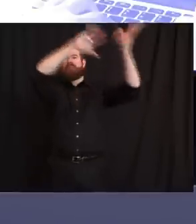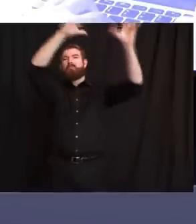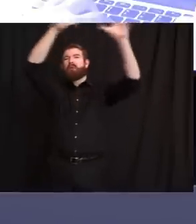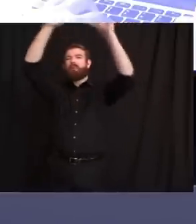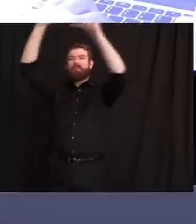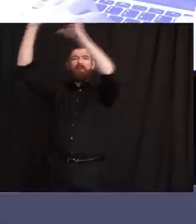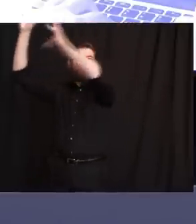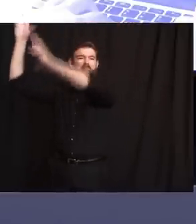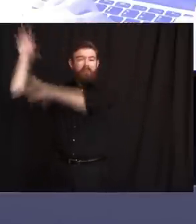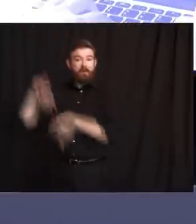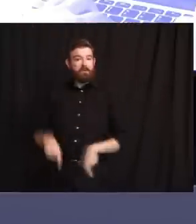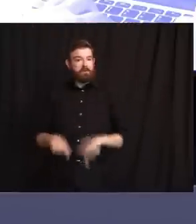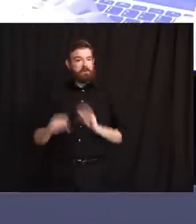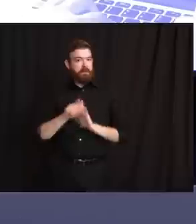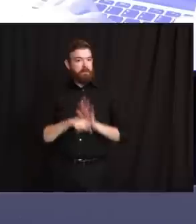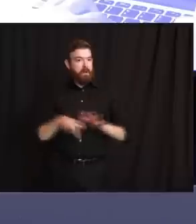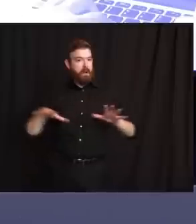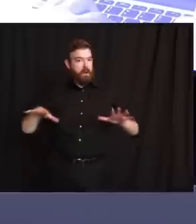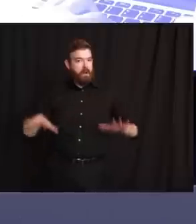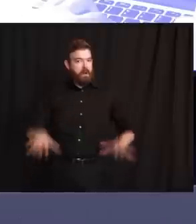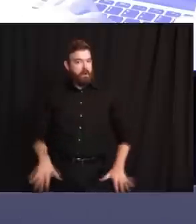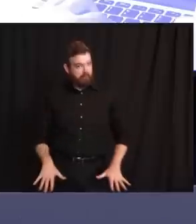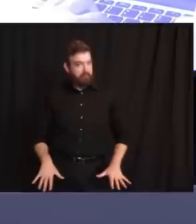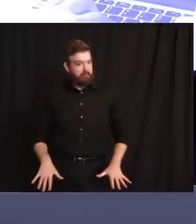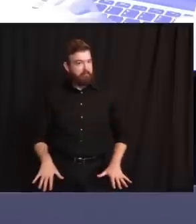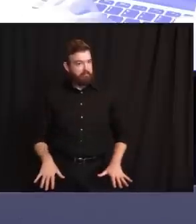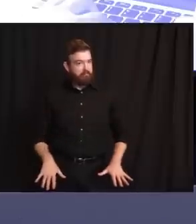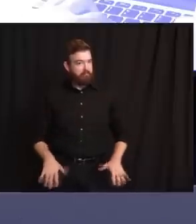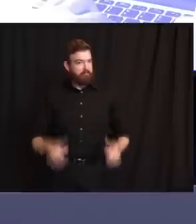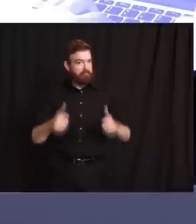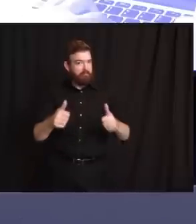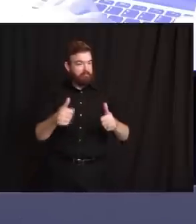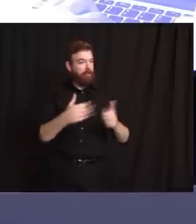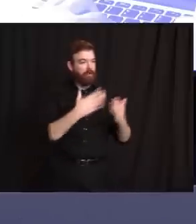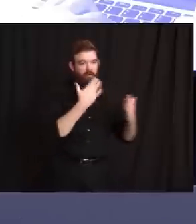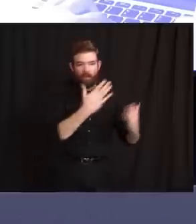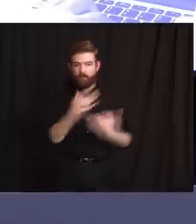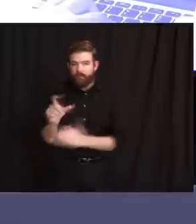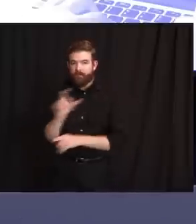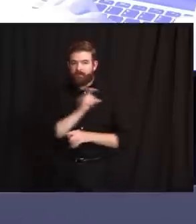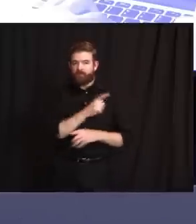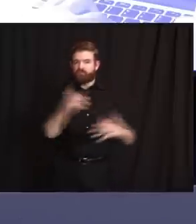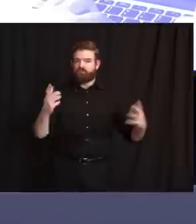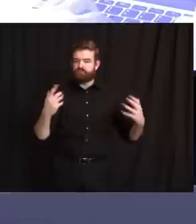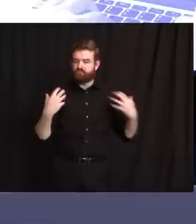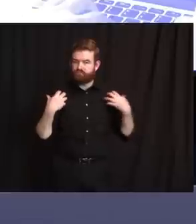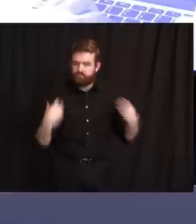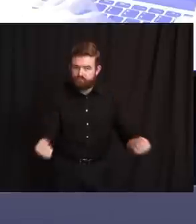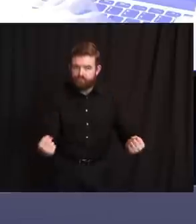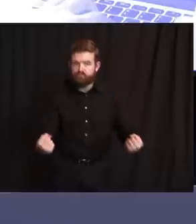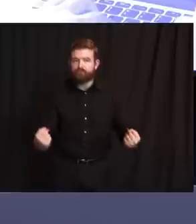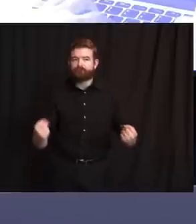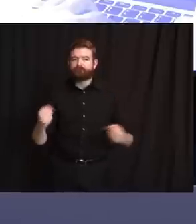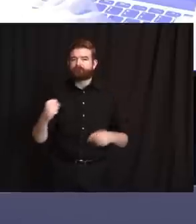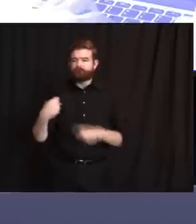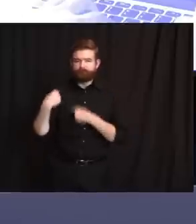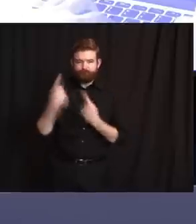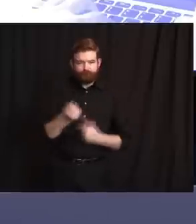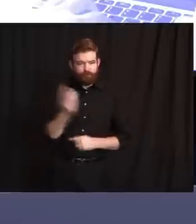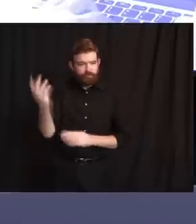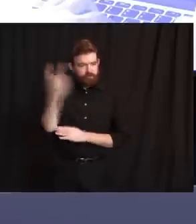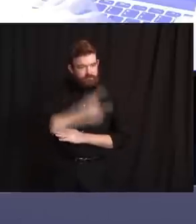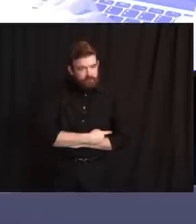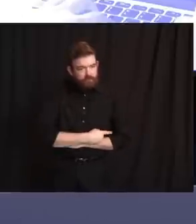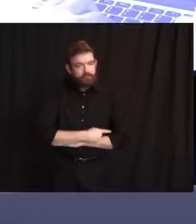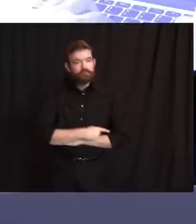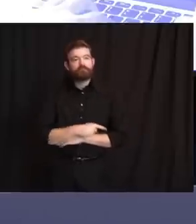enforcement for their restraint and resiliency over the past few days. And I look forward to announcing additional progress in the